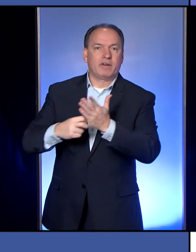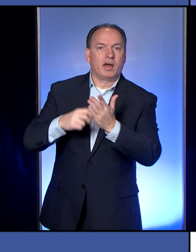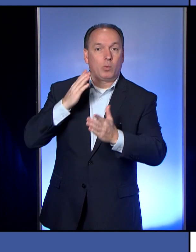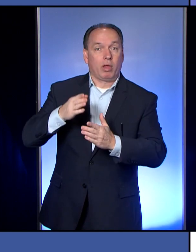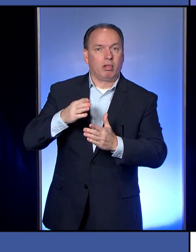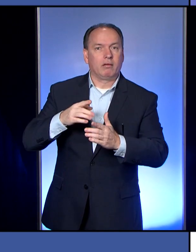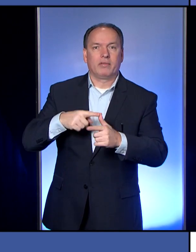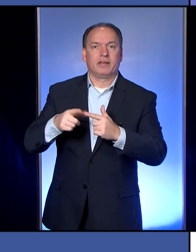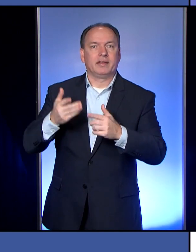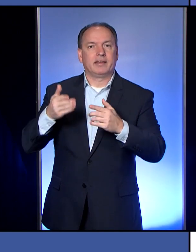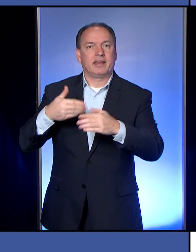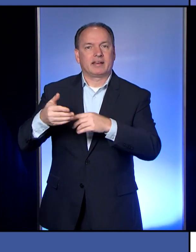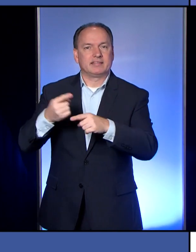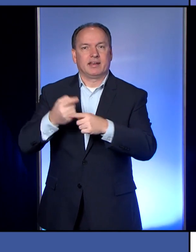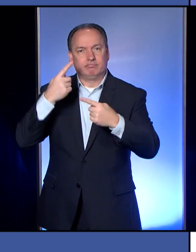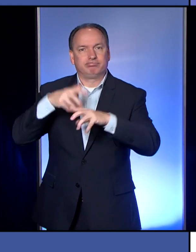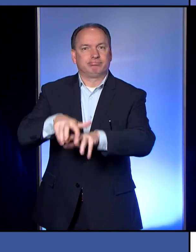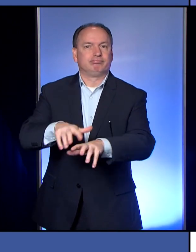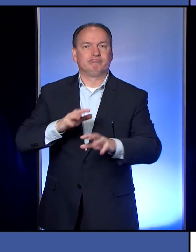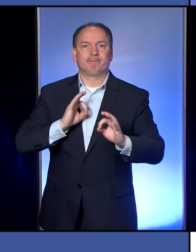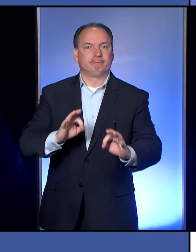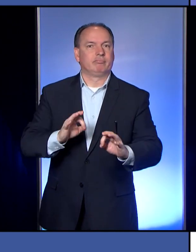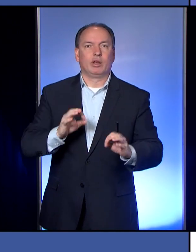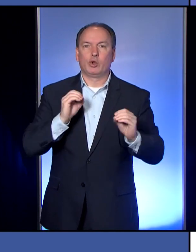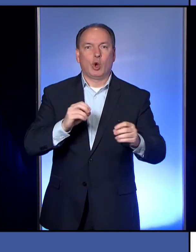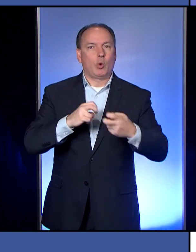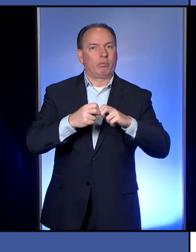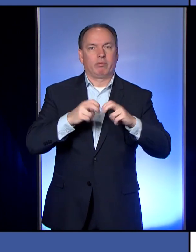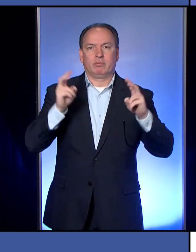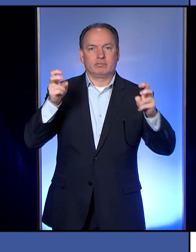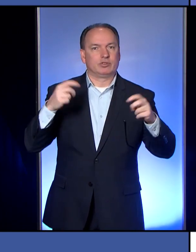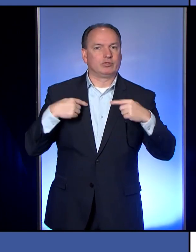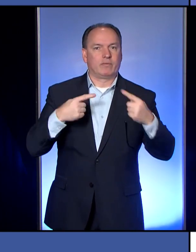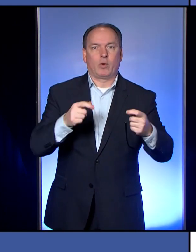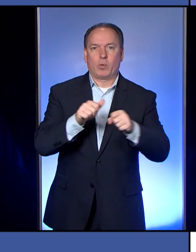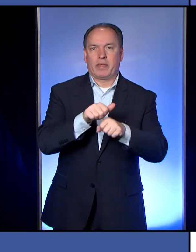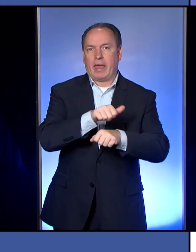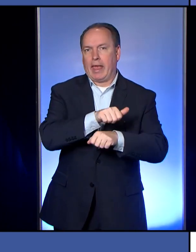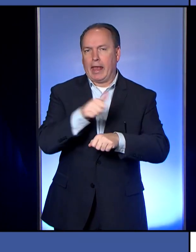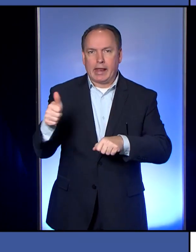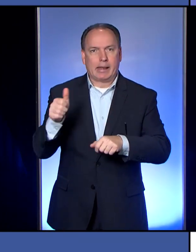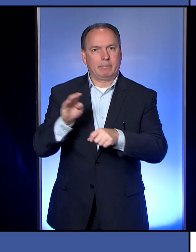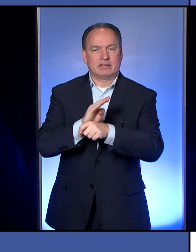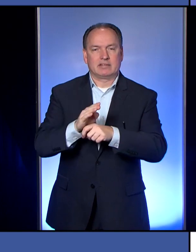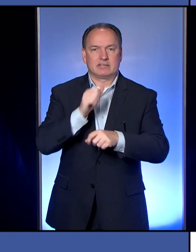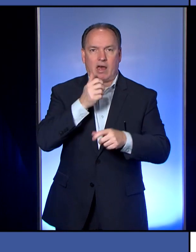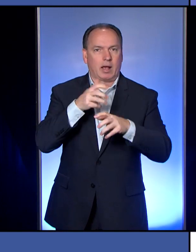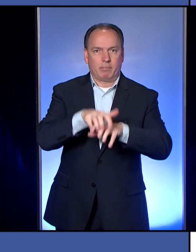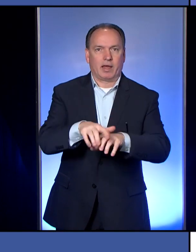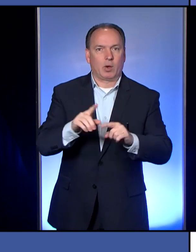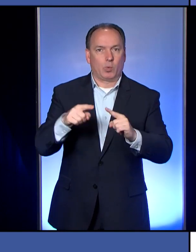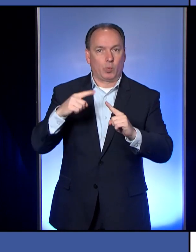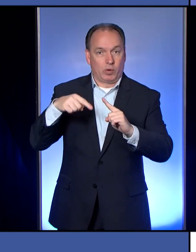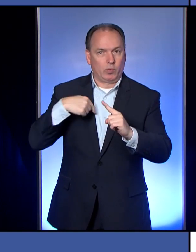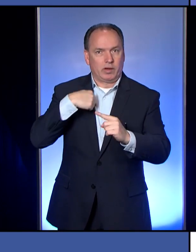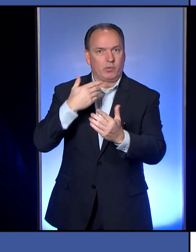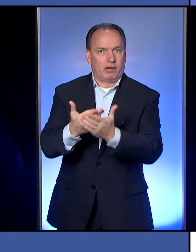and the next day they were compliant. So we have had no issues with any business not complying once we get out there.